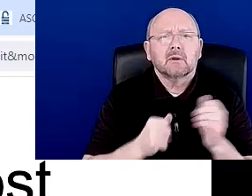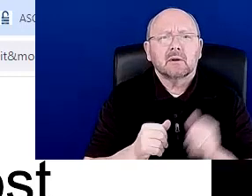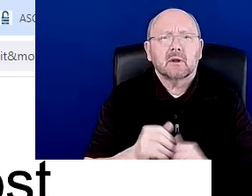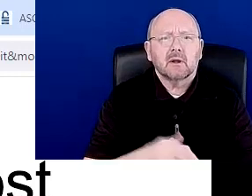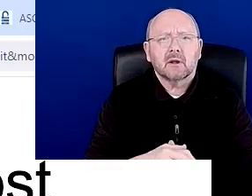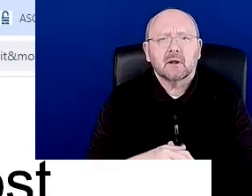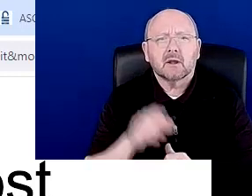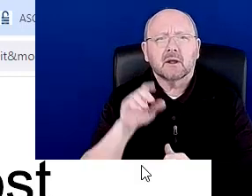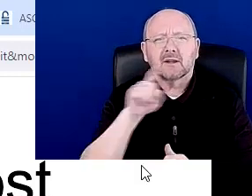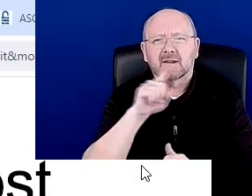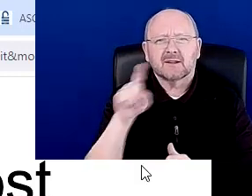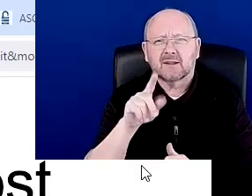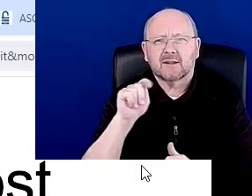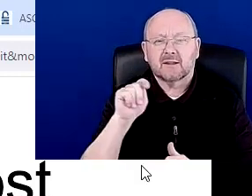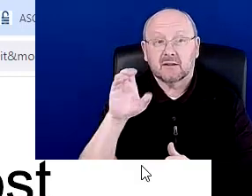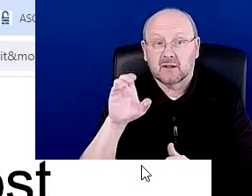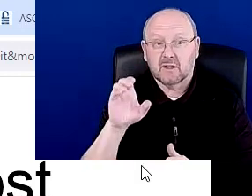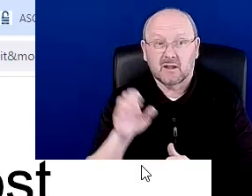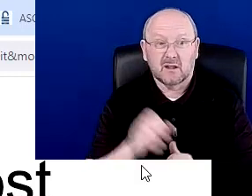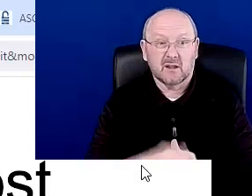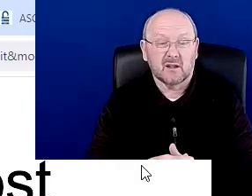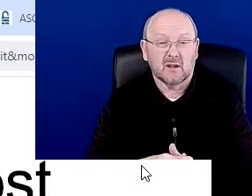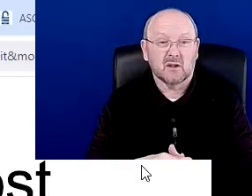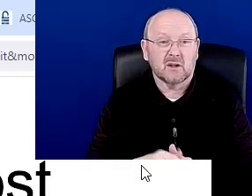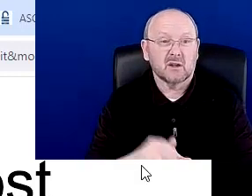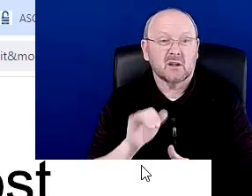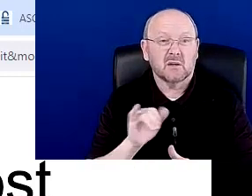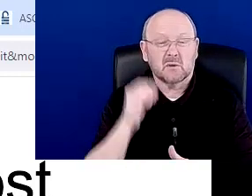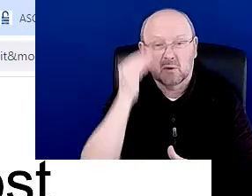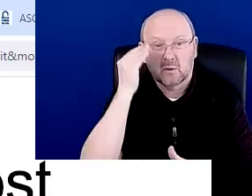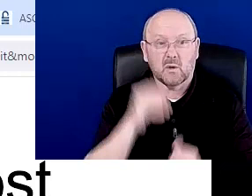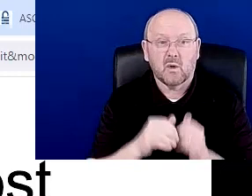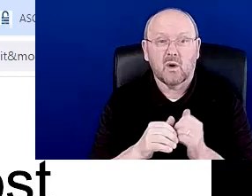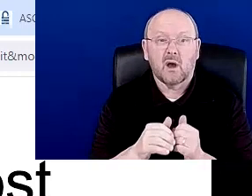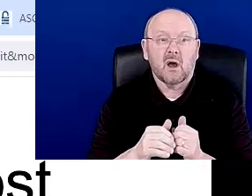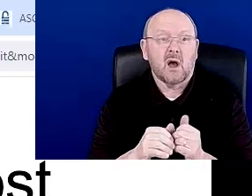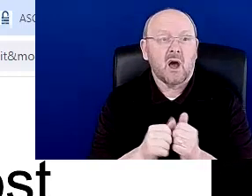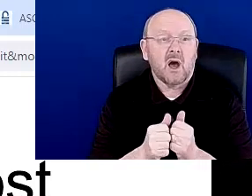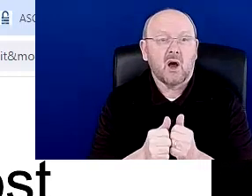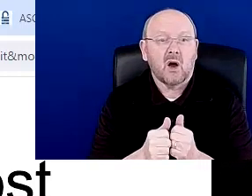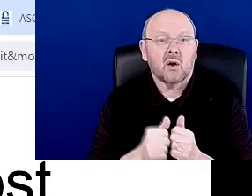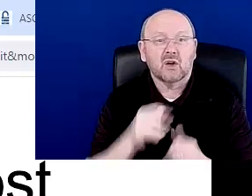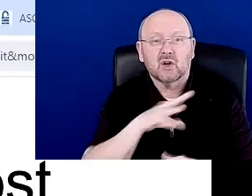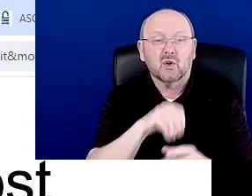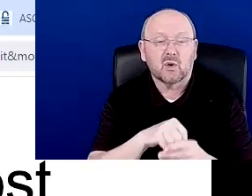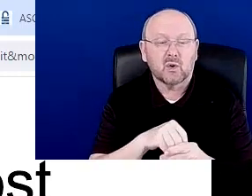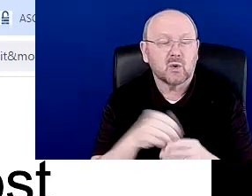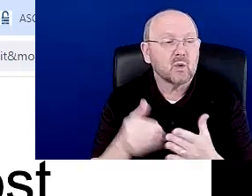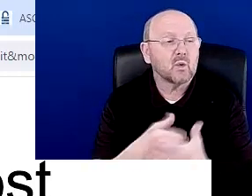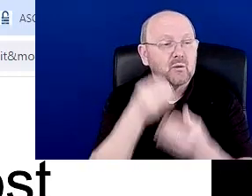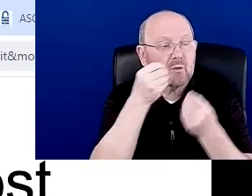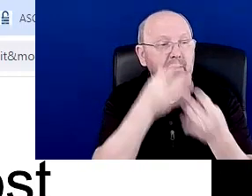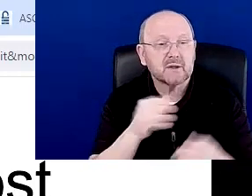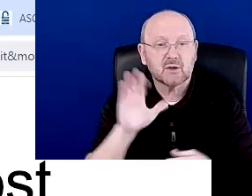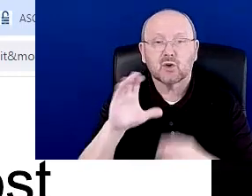doing this is pretty much akin to how you would incorporate any new material in your course, even if you're switching